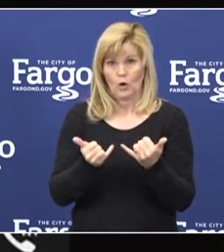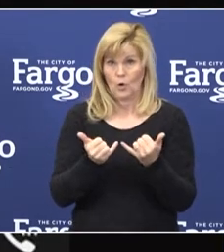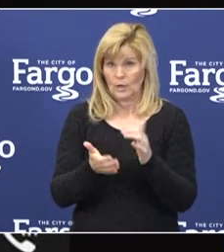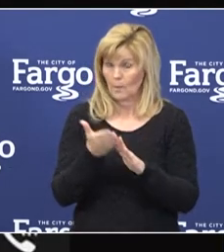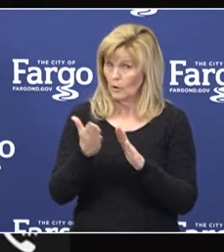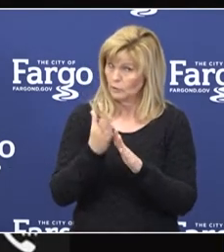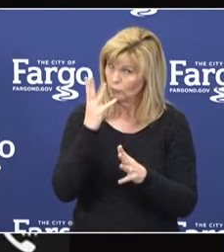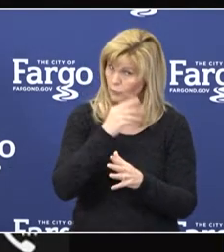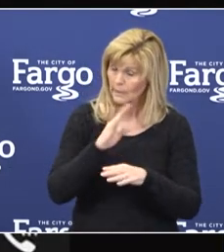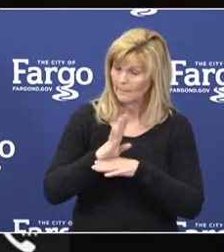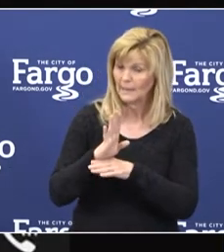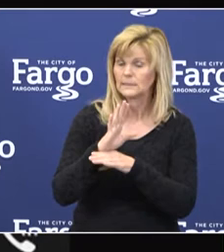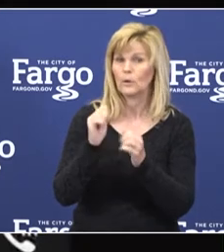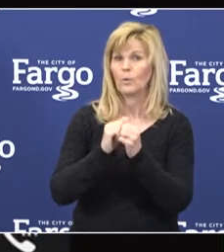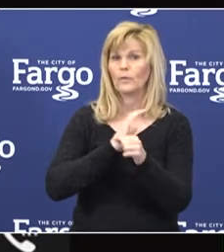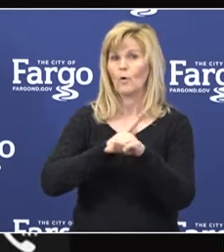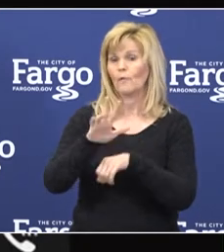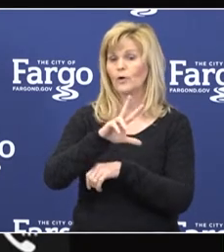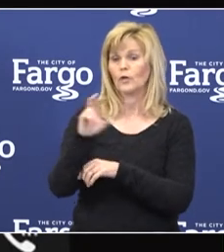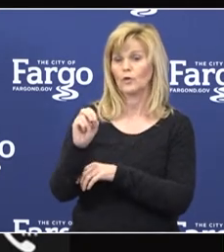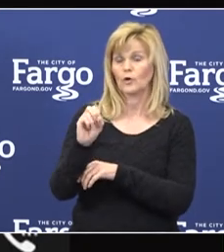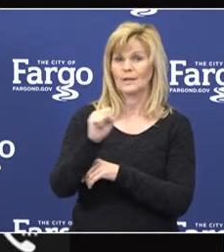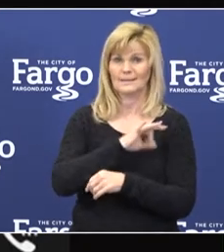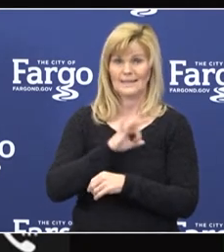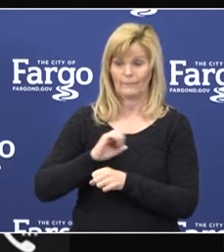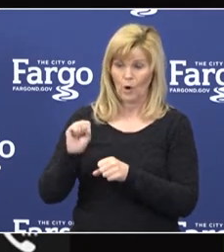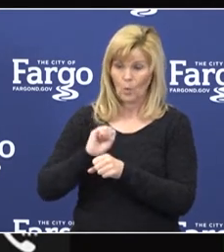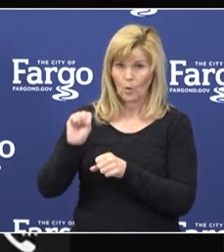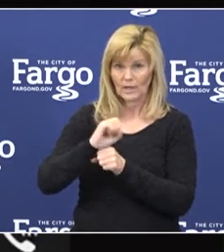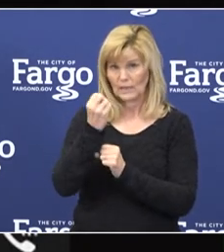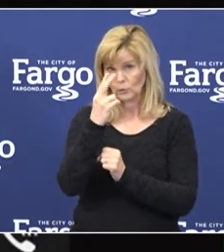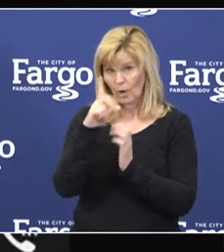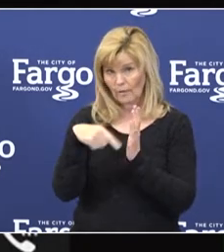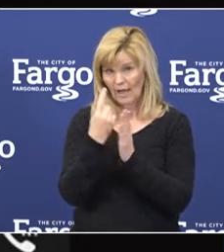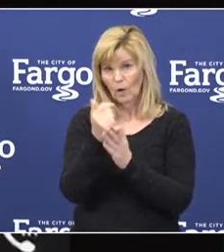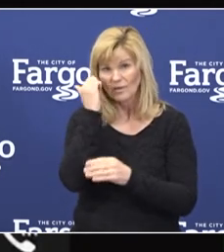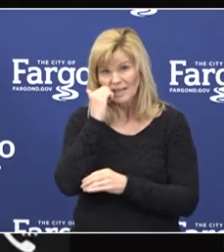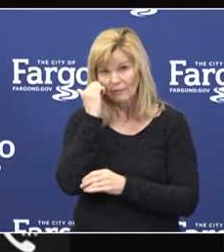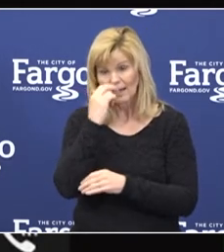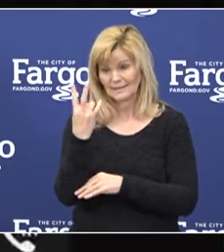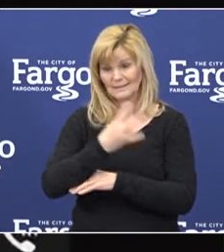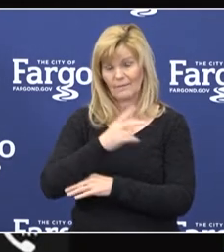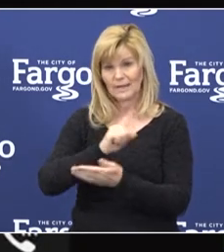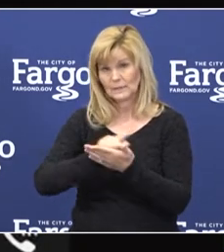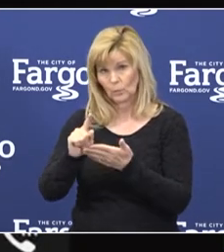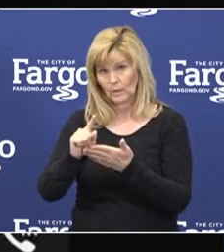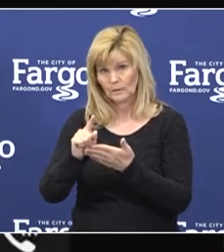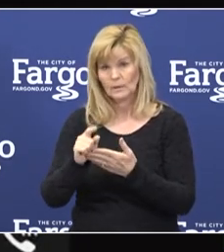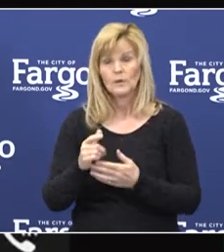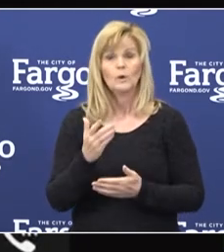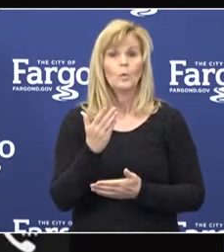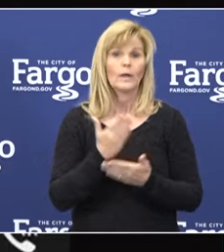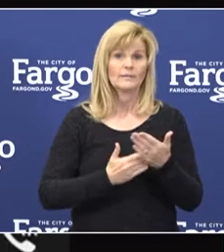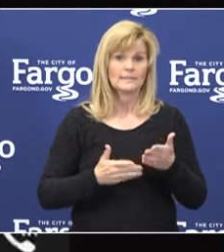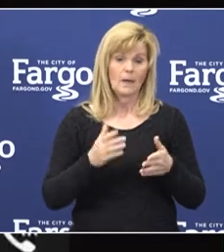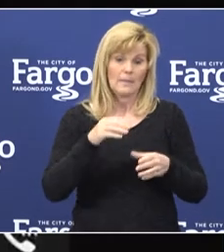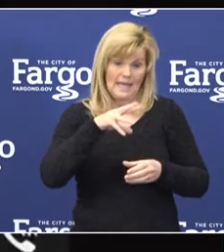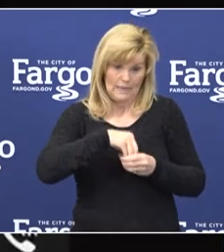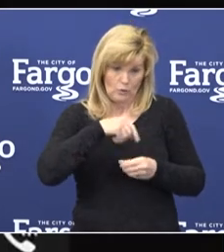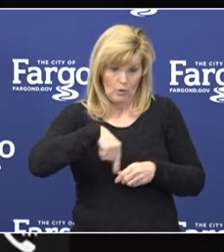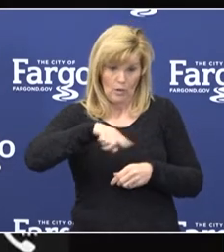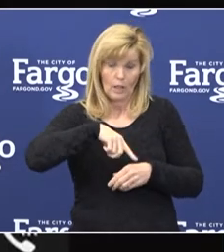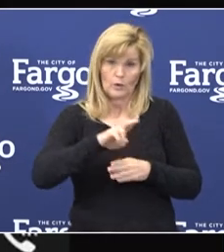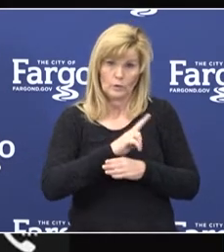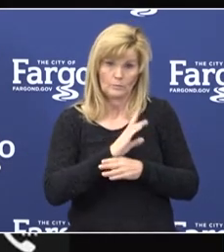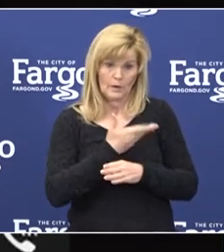robust with over 30 staff working 12 hours every day, seven days a week. We have some internal capacity left, but as Cass